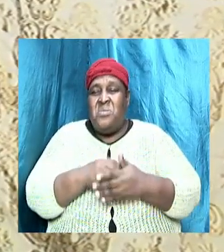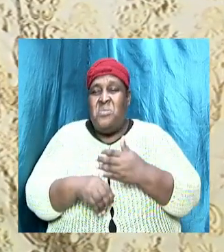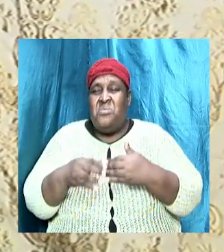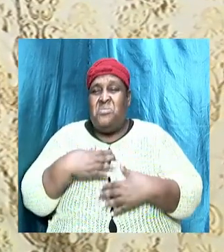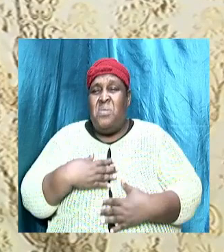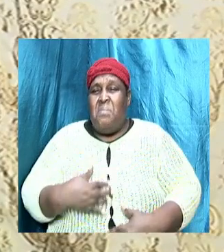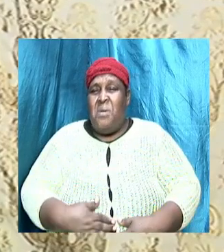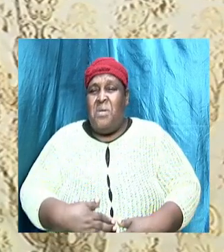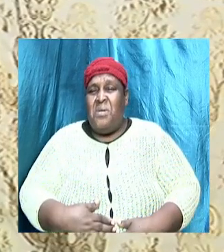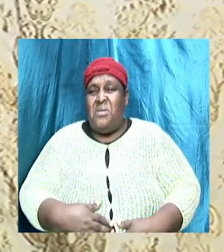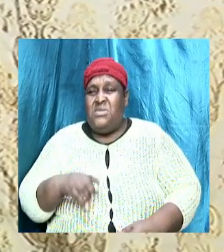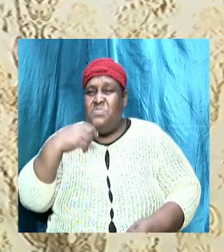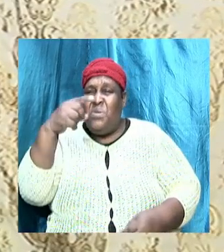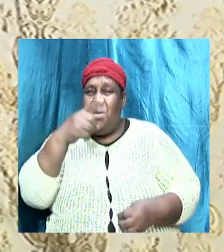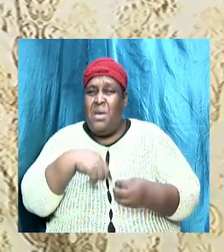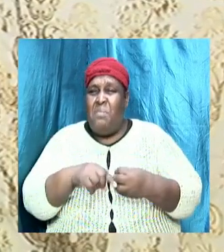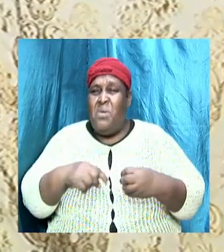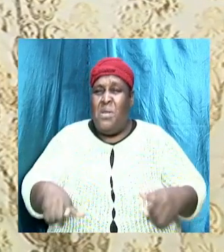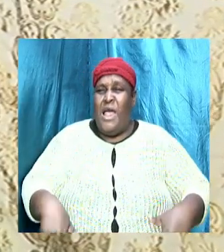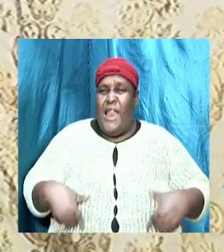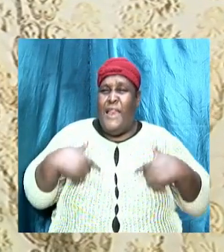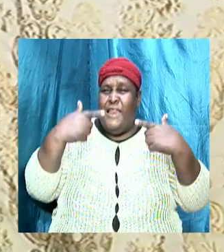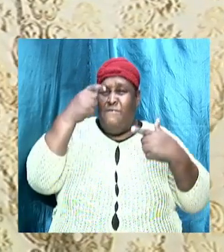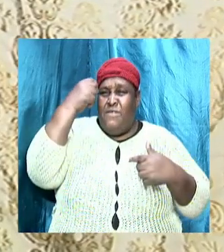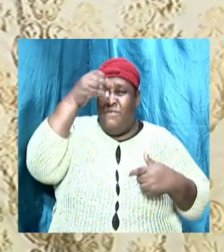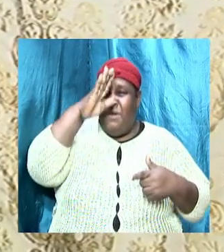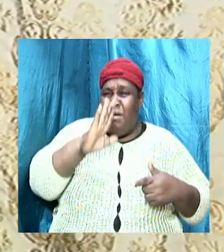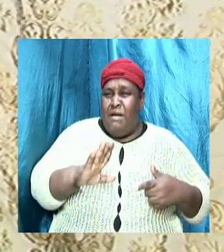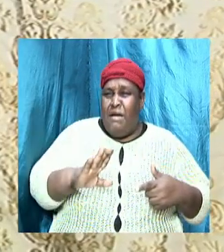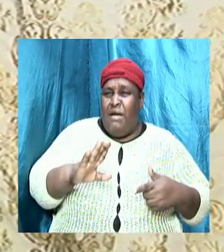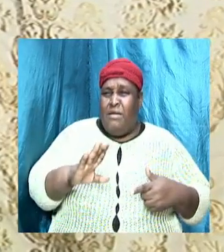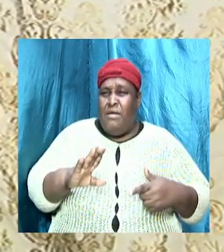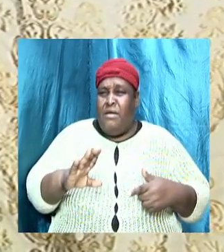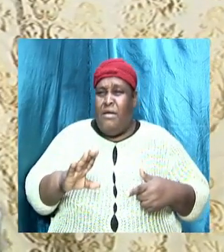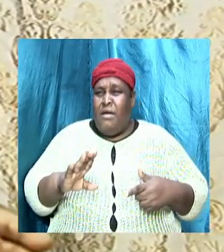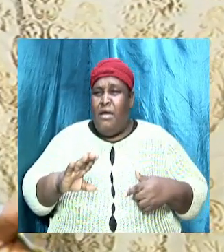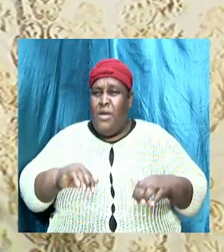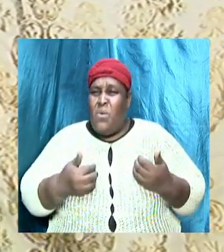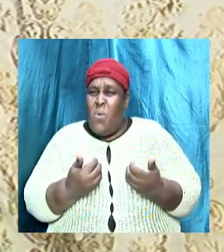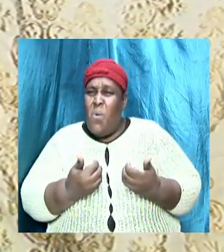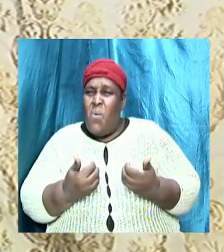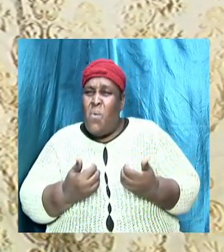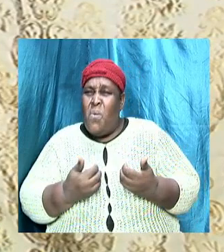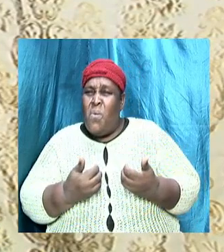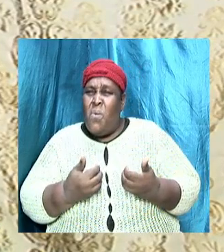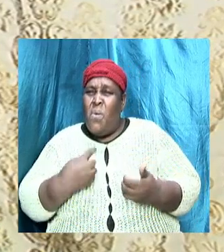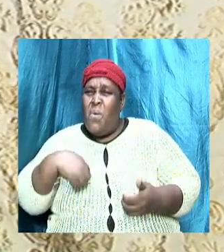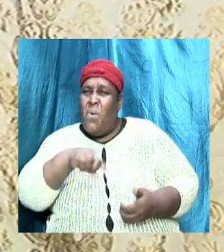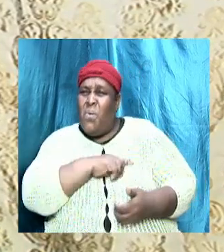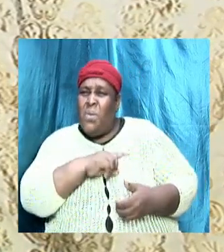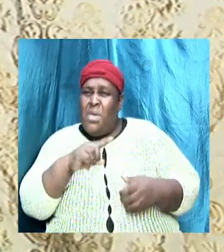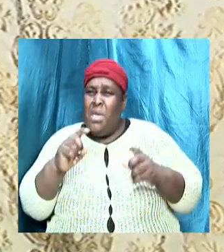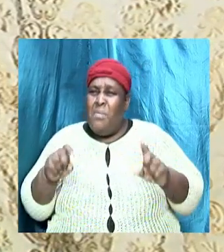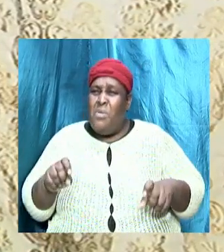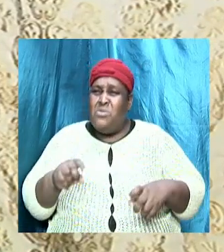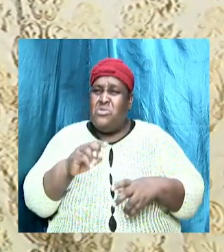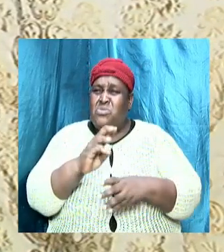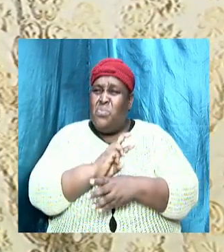coming from the word and somebody talking about dressing. The Bible might not say certain things, but